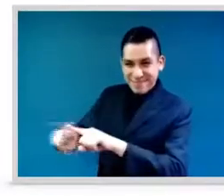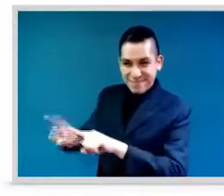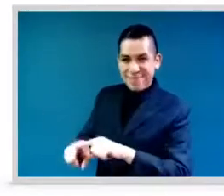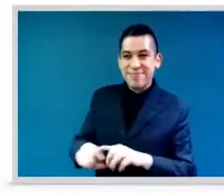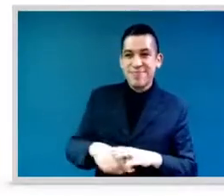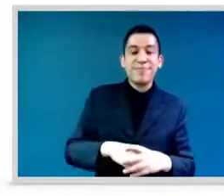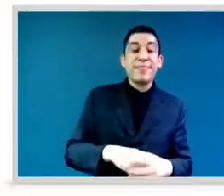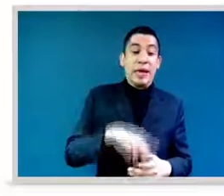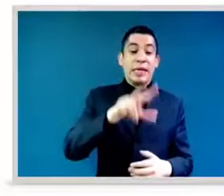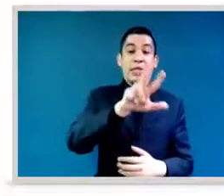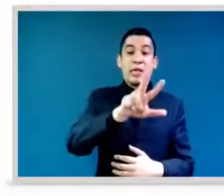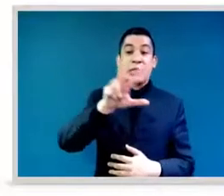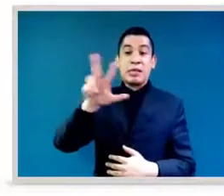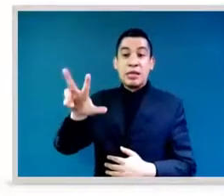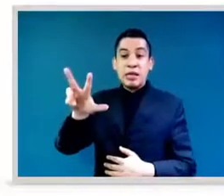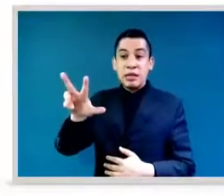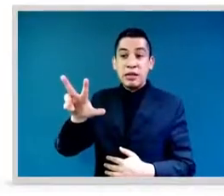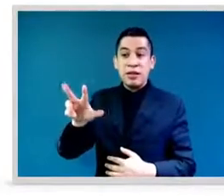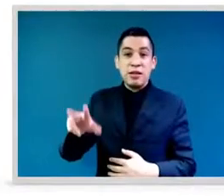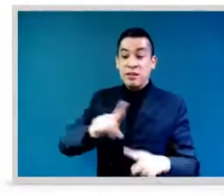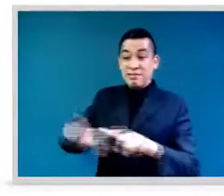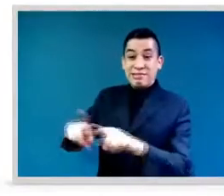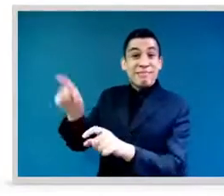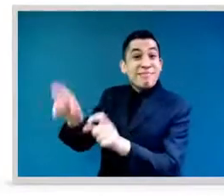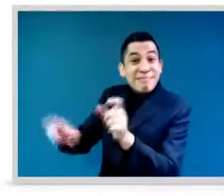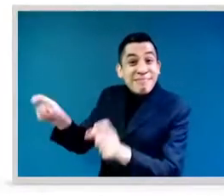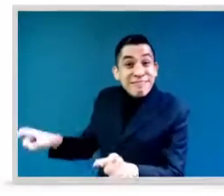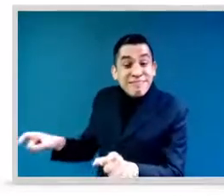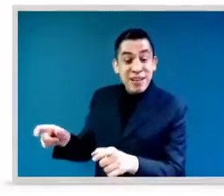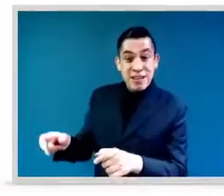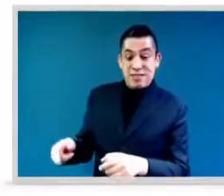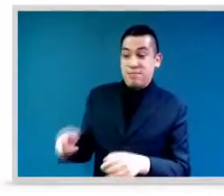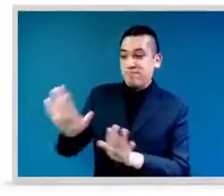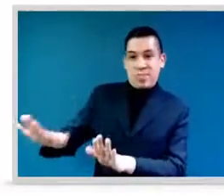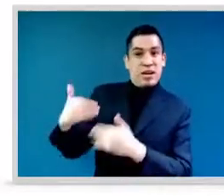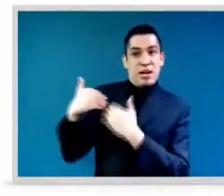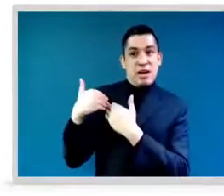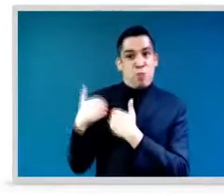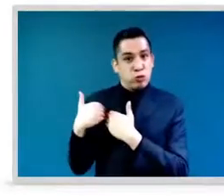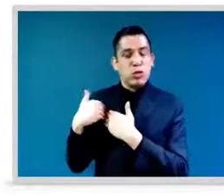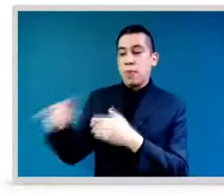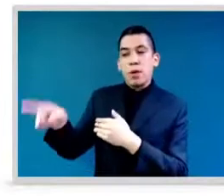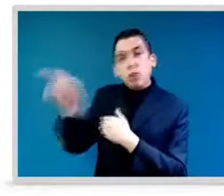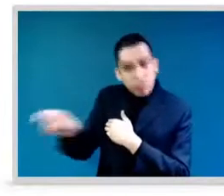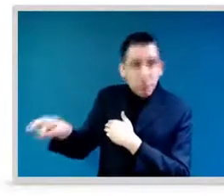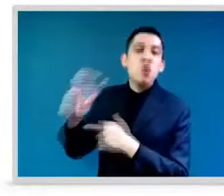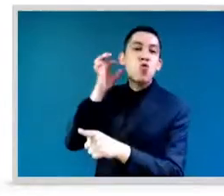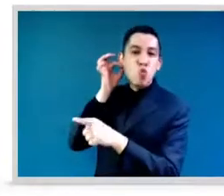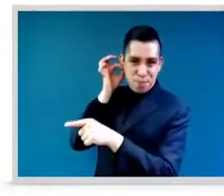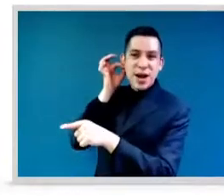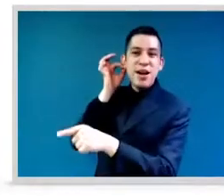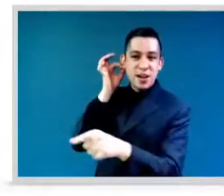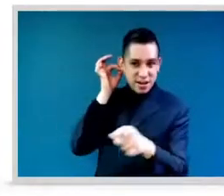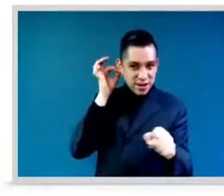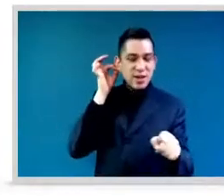everywhere. Women, as we've been saying from the beginning, are 50% of humanity. So we are in every sector. We are everywhere.